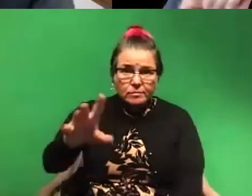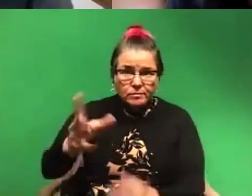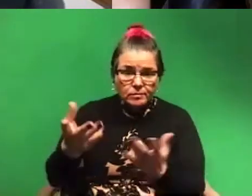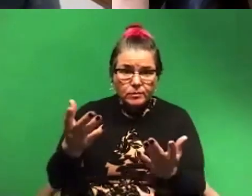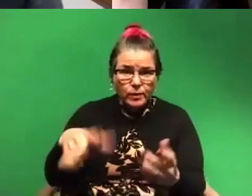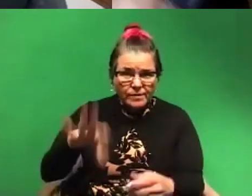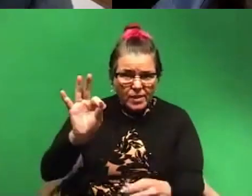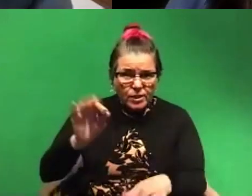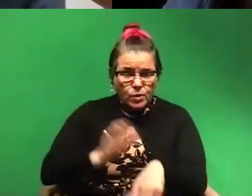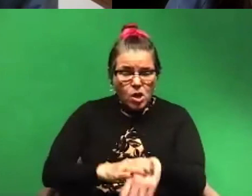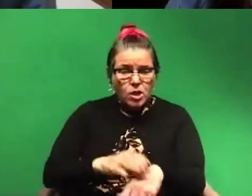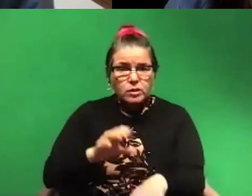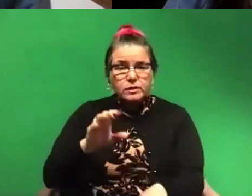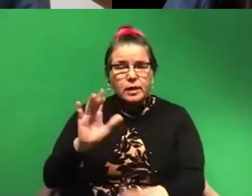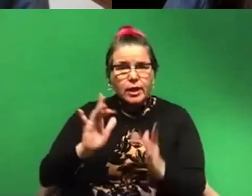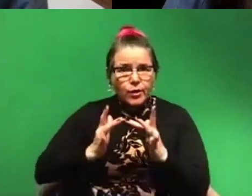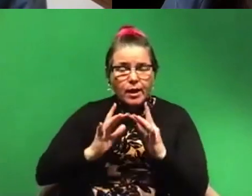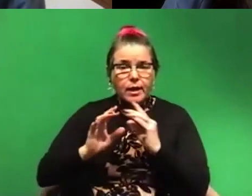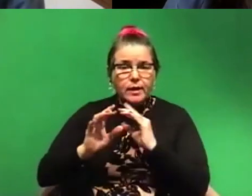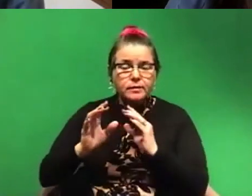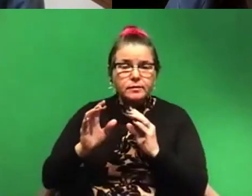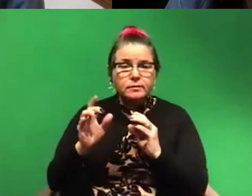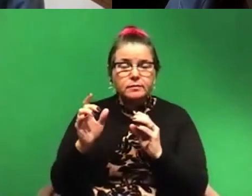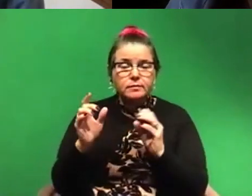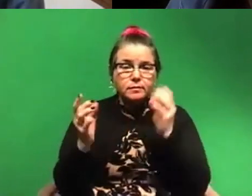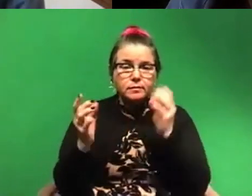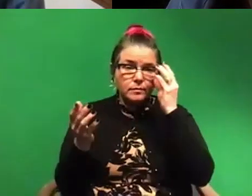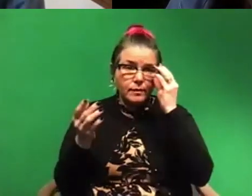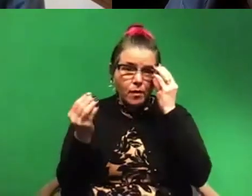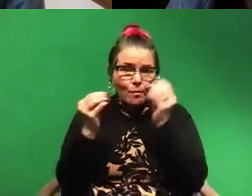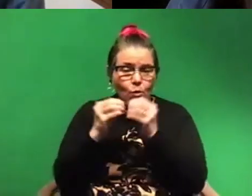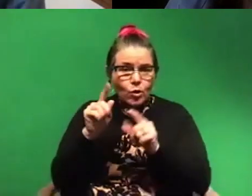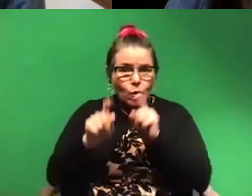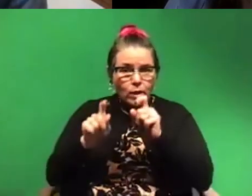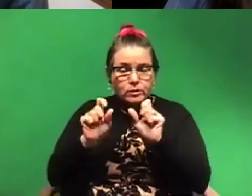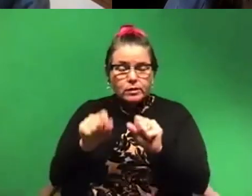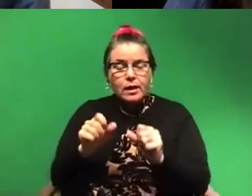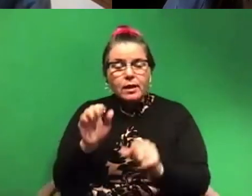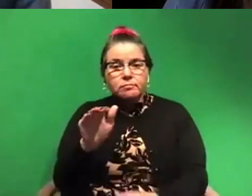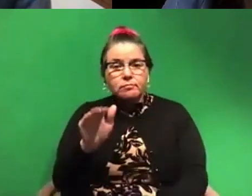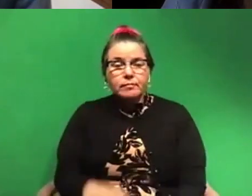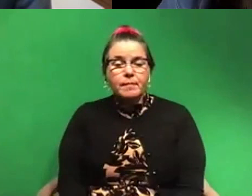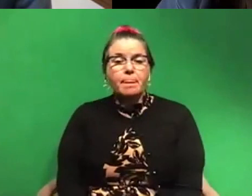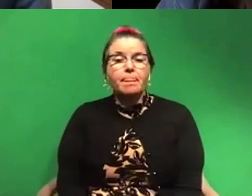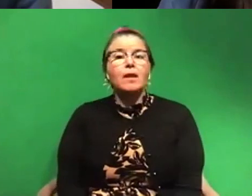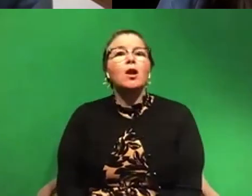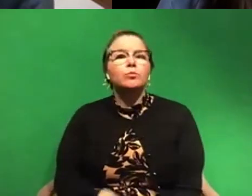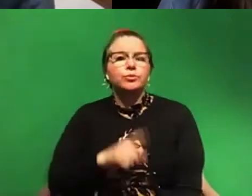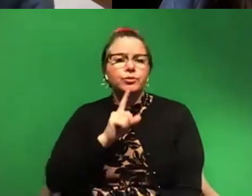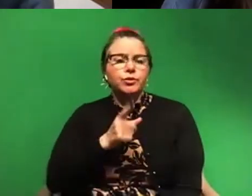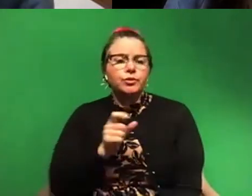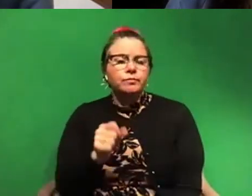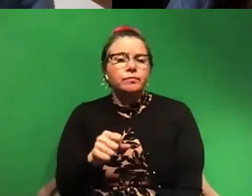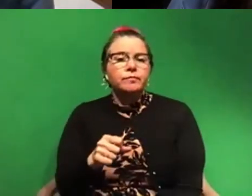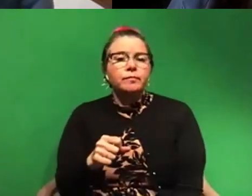the internet? Uh, so if we have more questions, we can find you or anything else you want to plug? Sure. Um, we